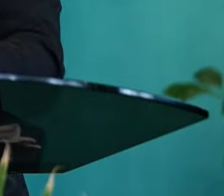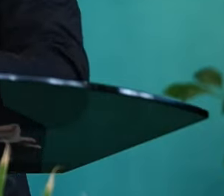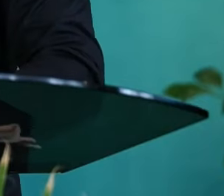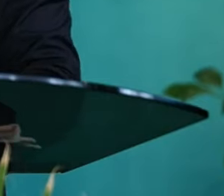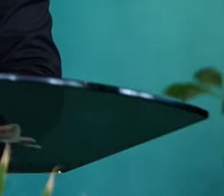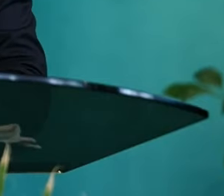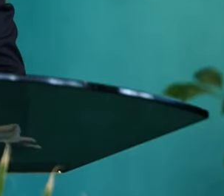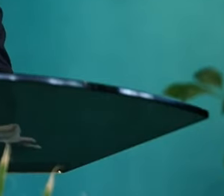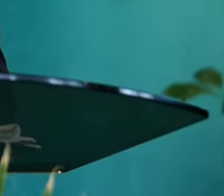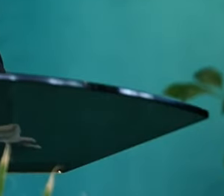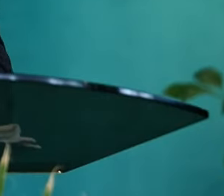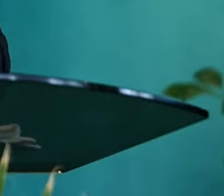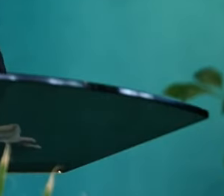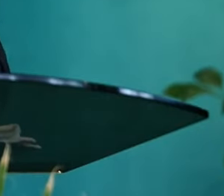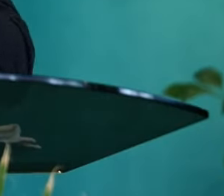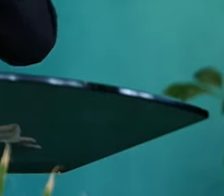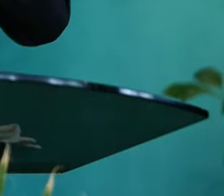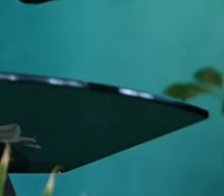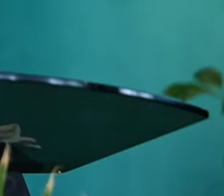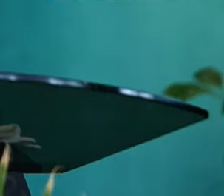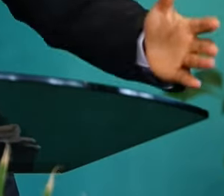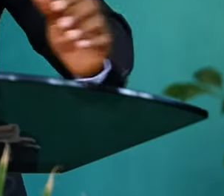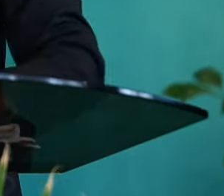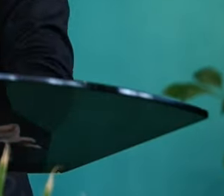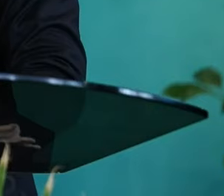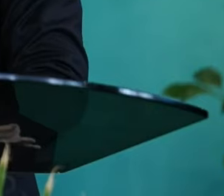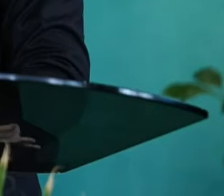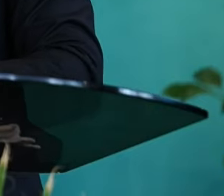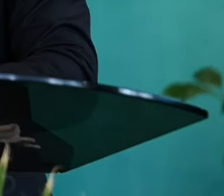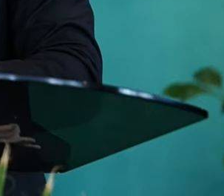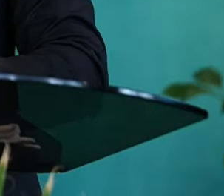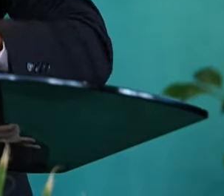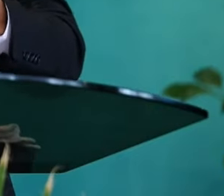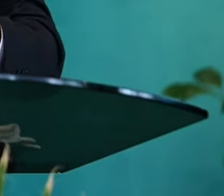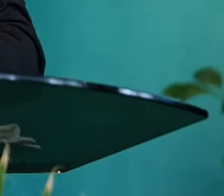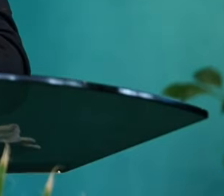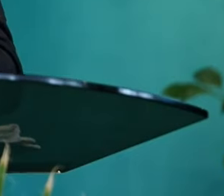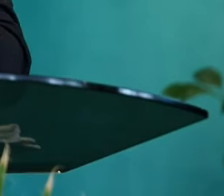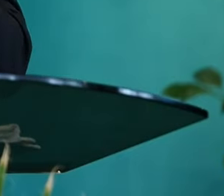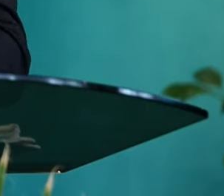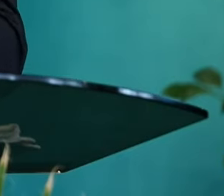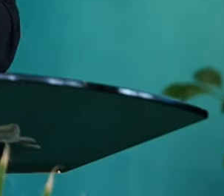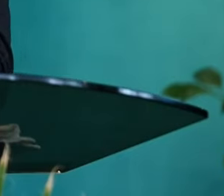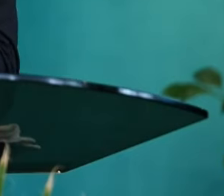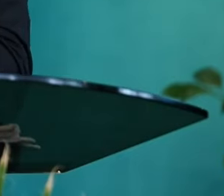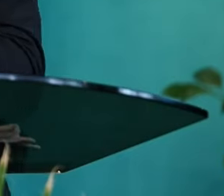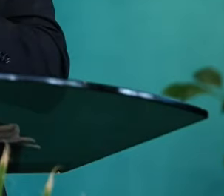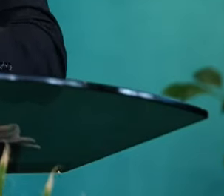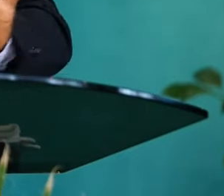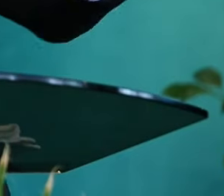approved of God. It means to be congratulated by God. In other words, this is the